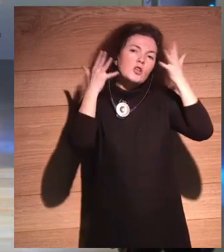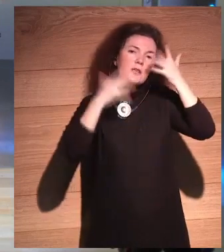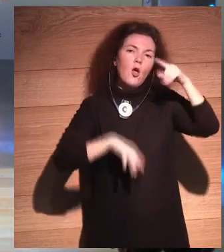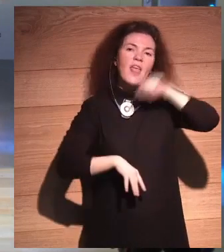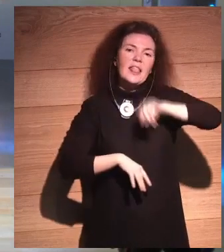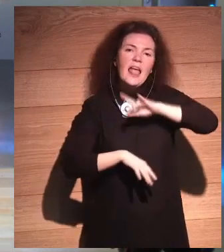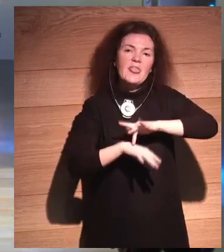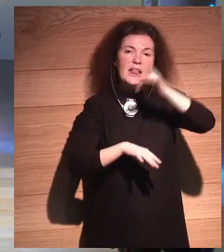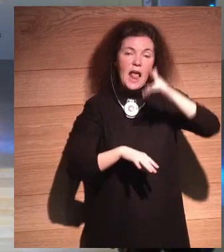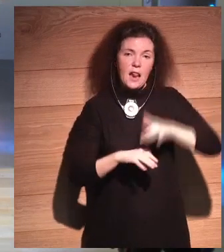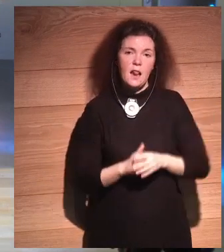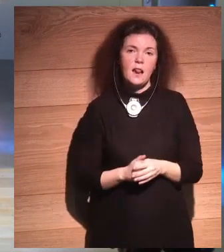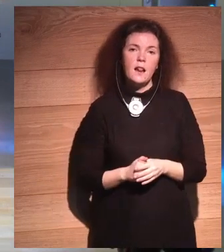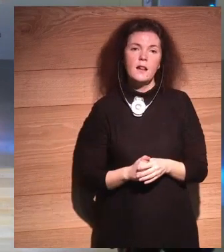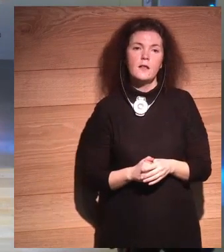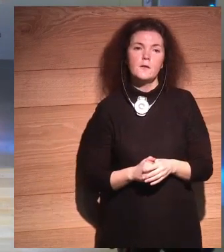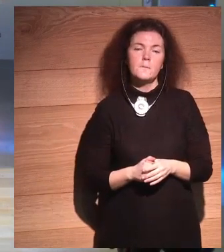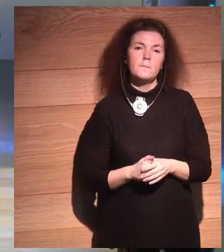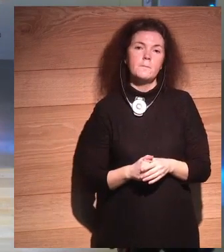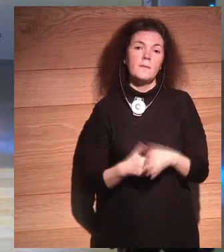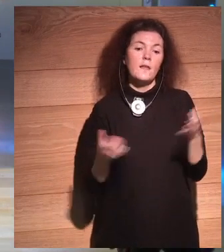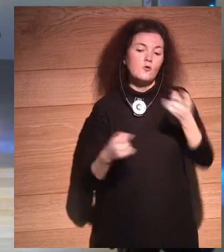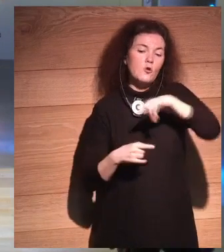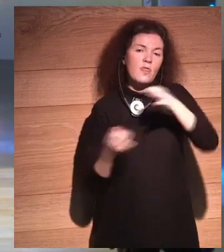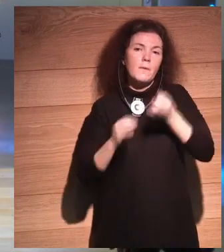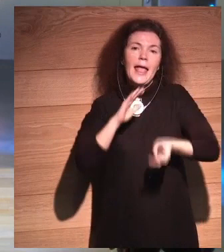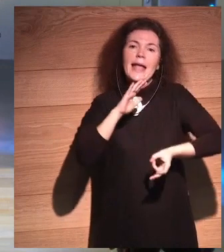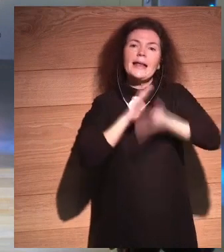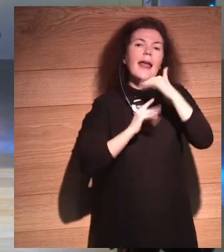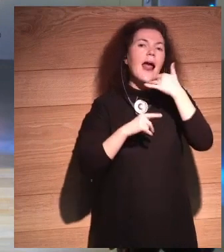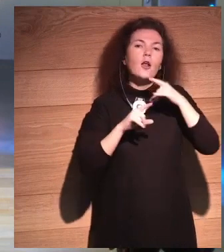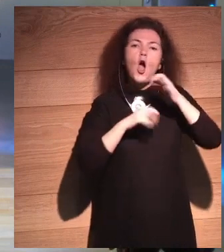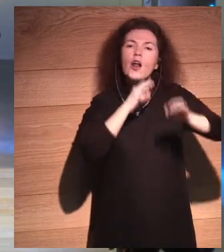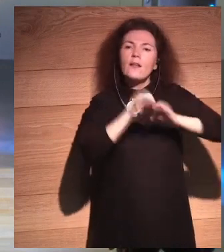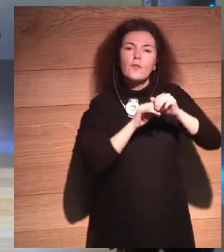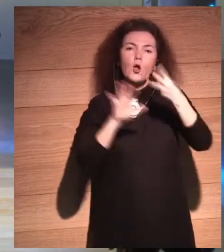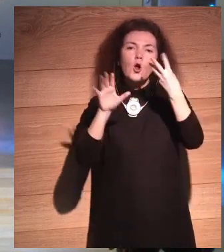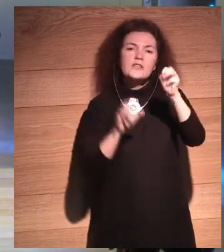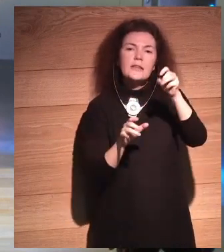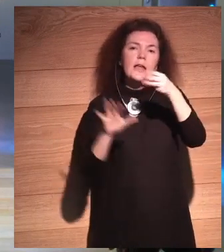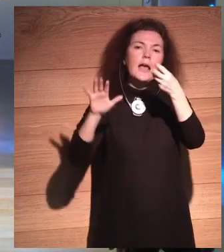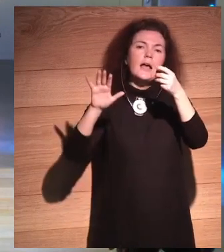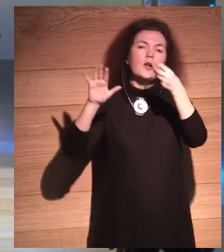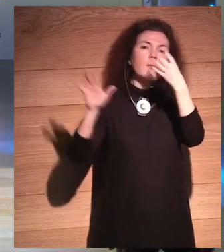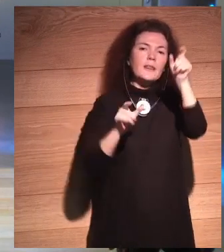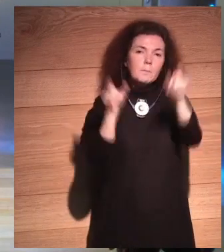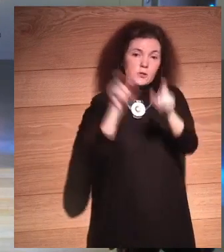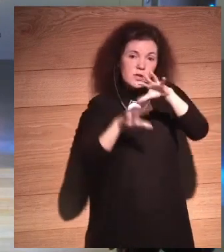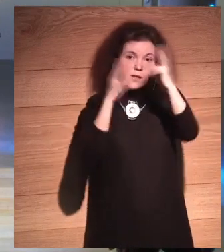putting that into place, an organization of 50, maybe 60 people around the world who get paid very nicely